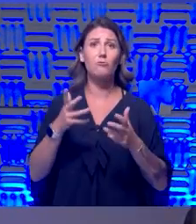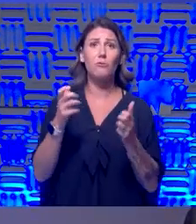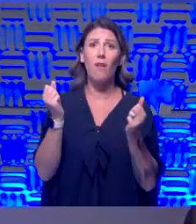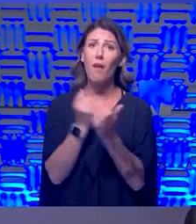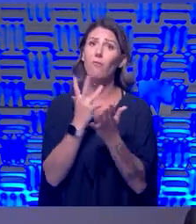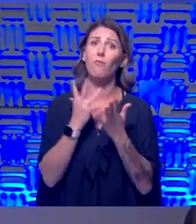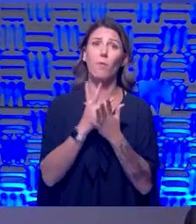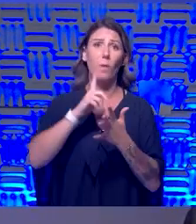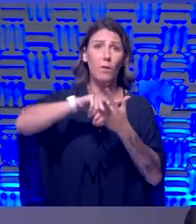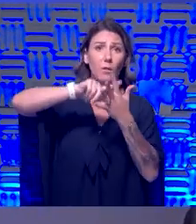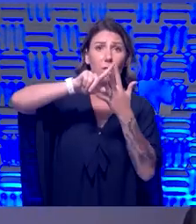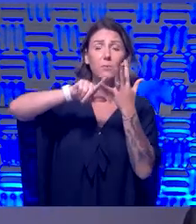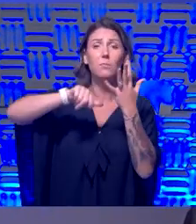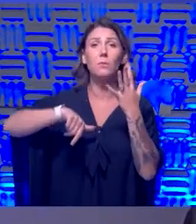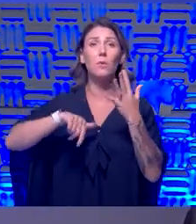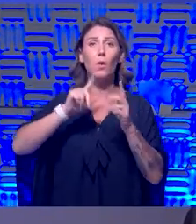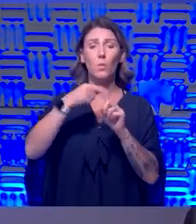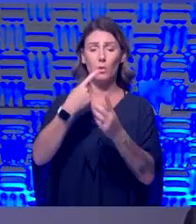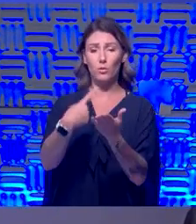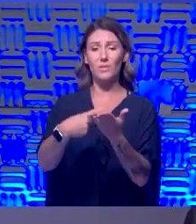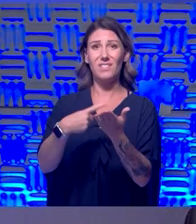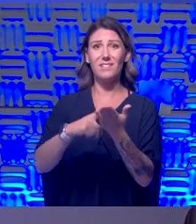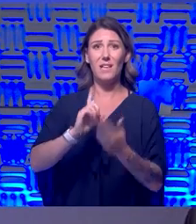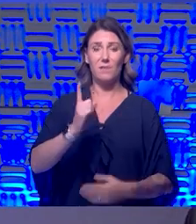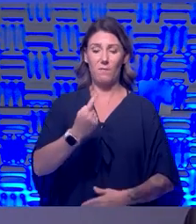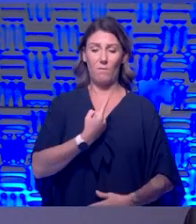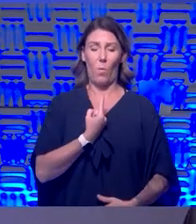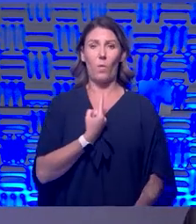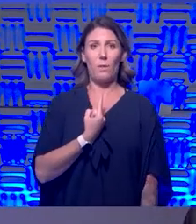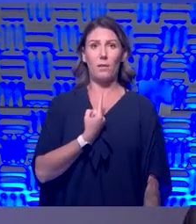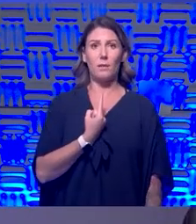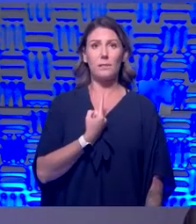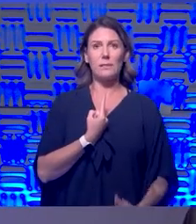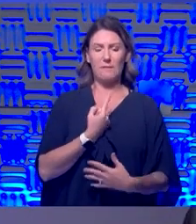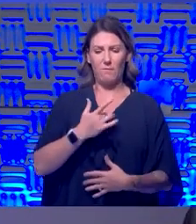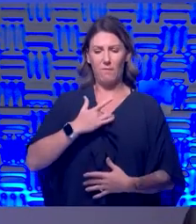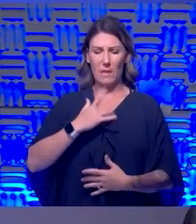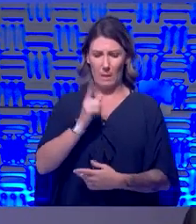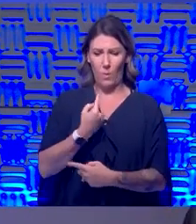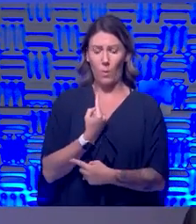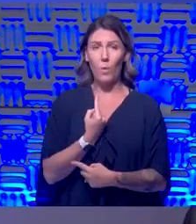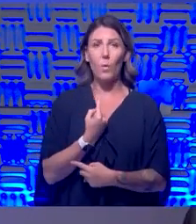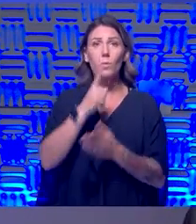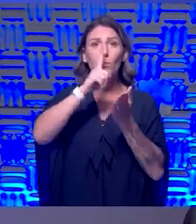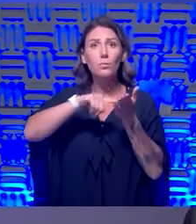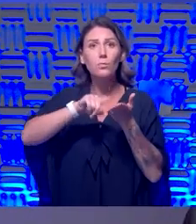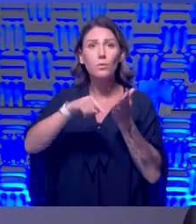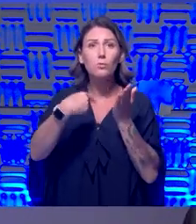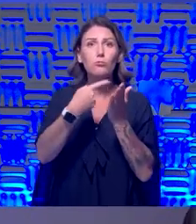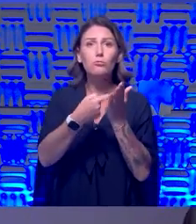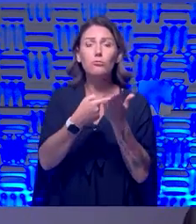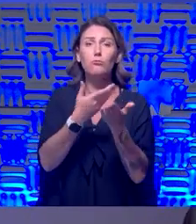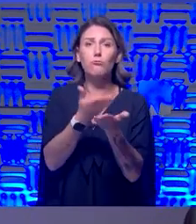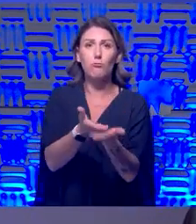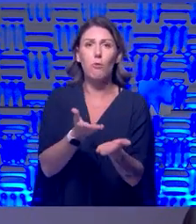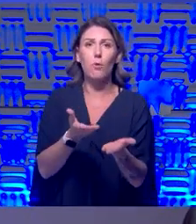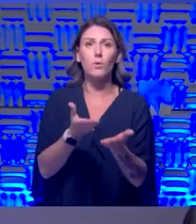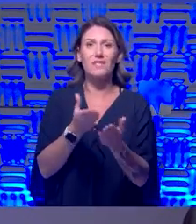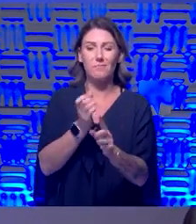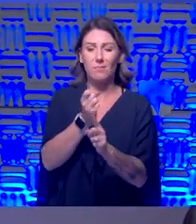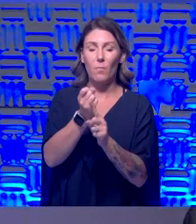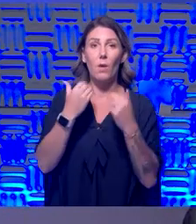when we talk about loneliness, you know, it in research has shown that it impacts the body